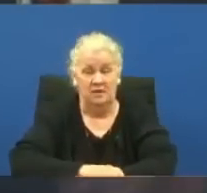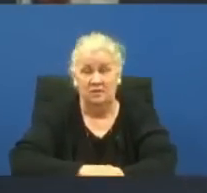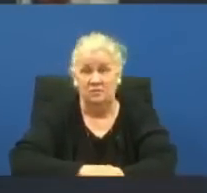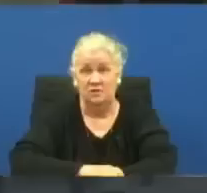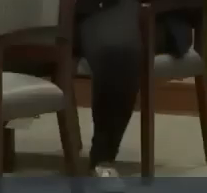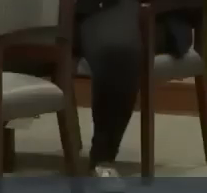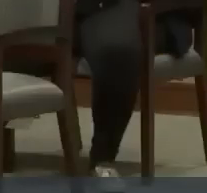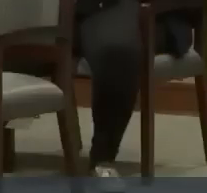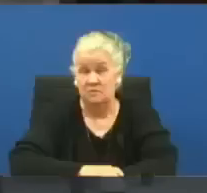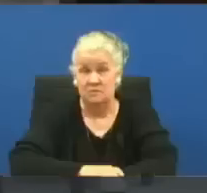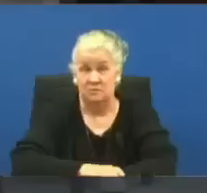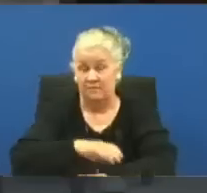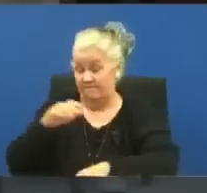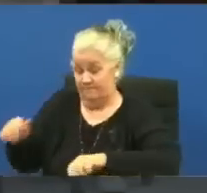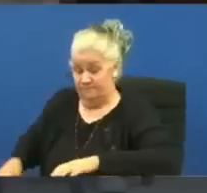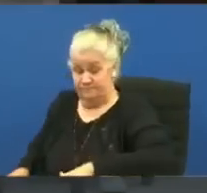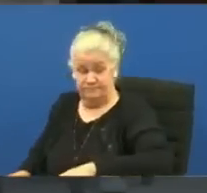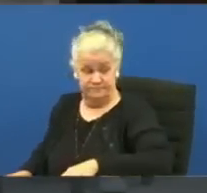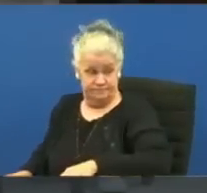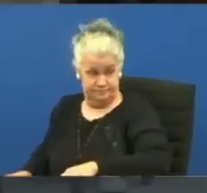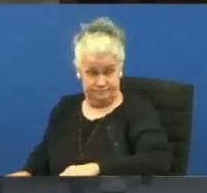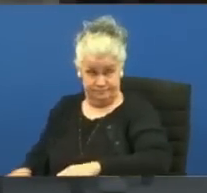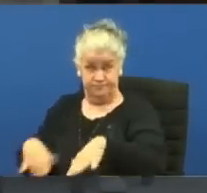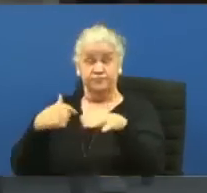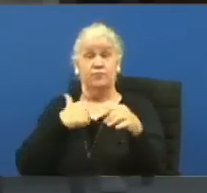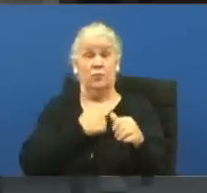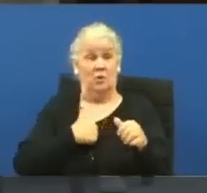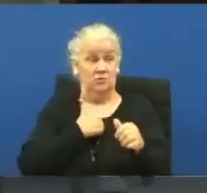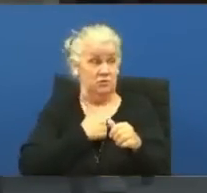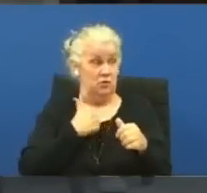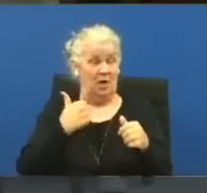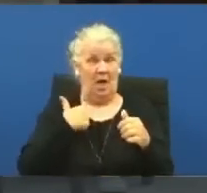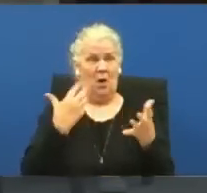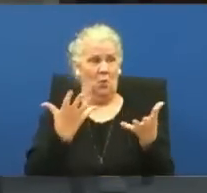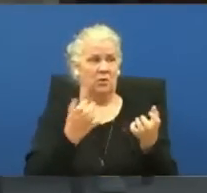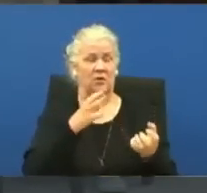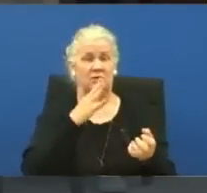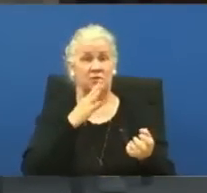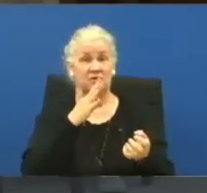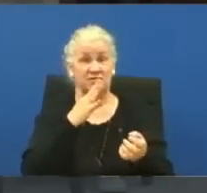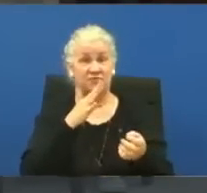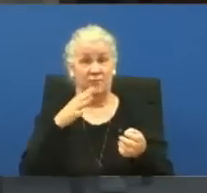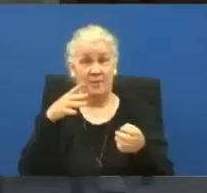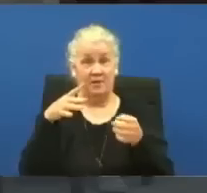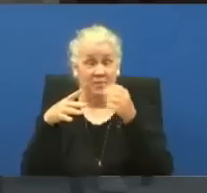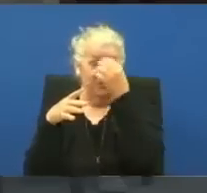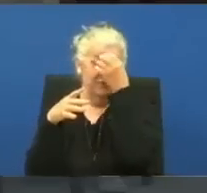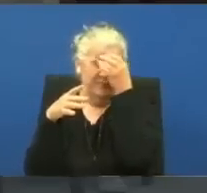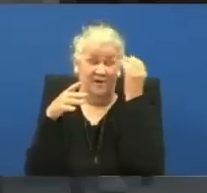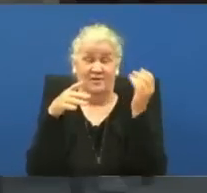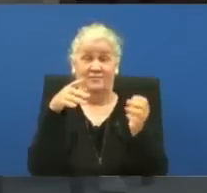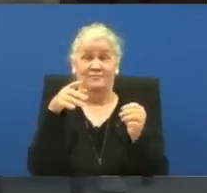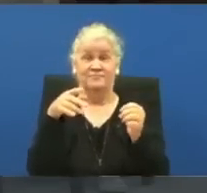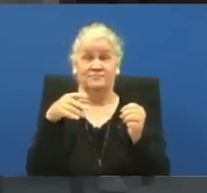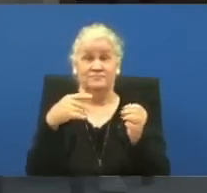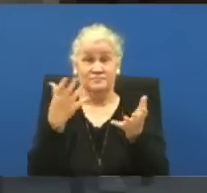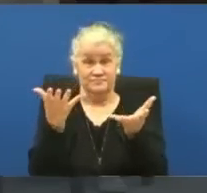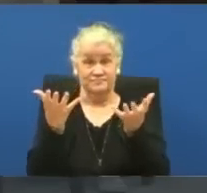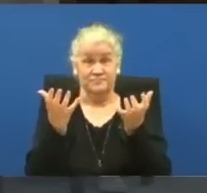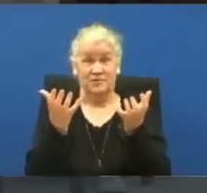I haven't been here seven years. I'm sorry. Mayor President, but I'm going to speak my heart on this one because let's talk about processes.